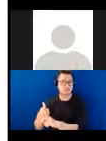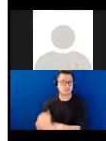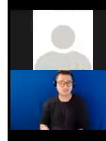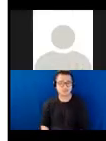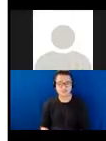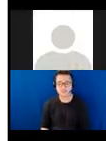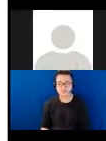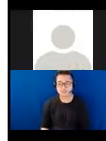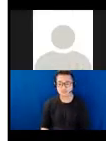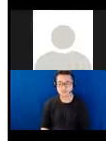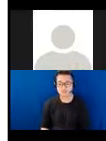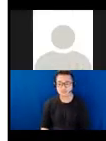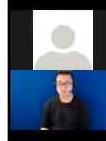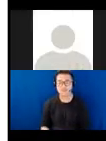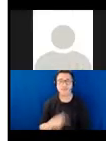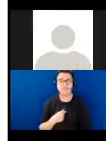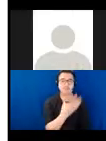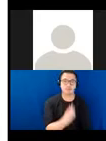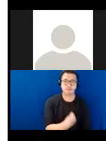I'll turn off mine.